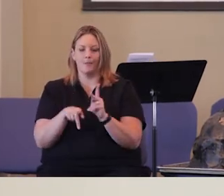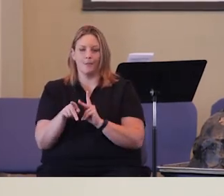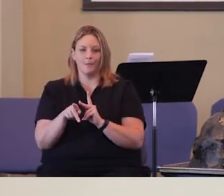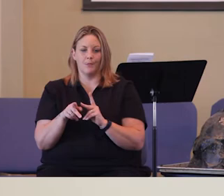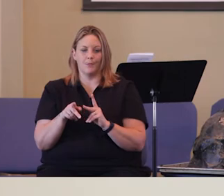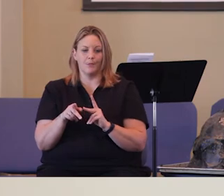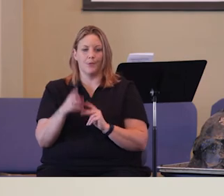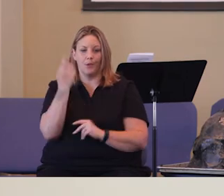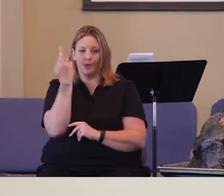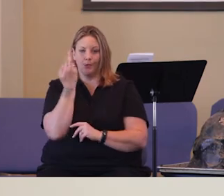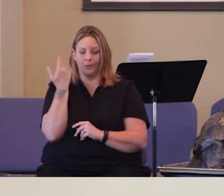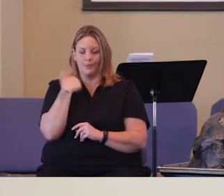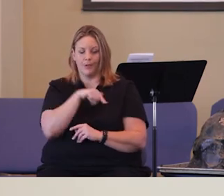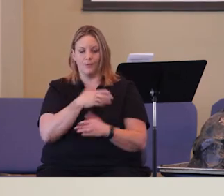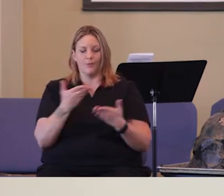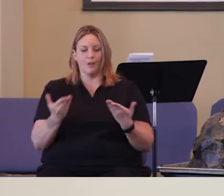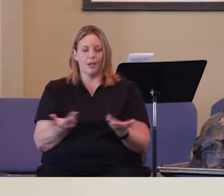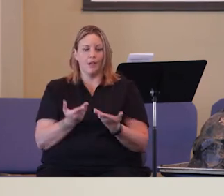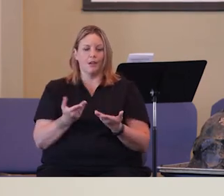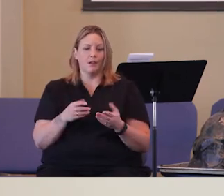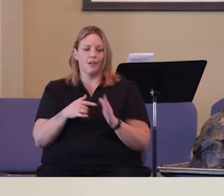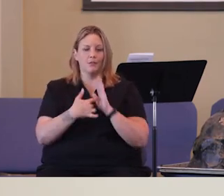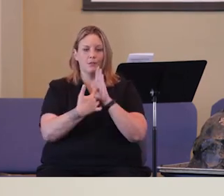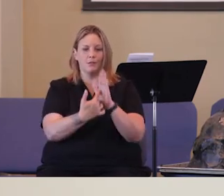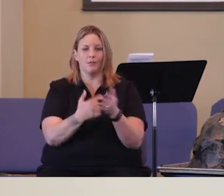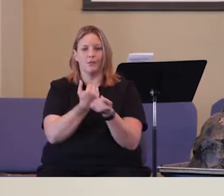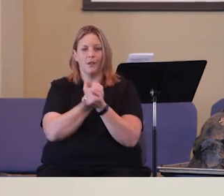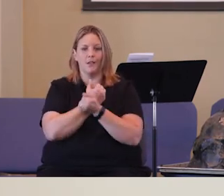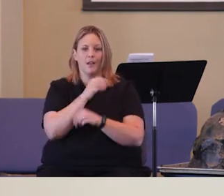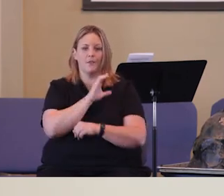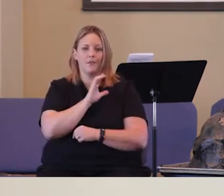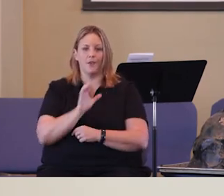people. We're here to show the love of Christ.